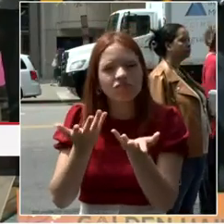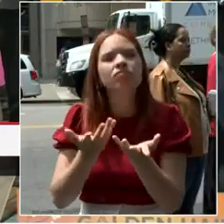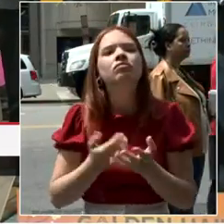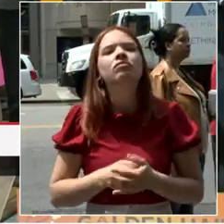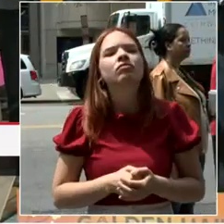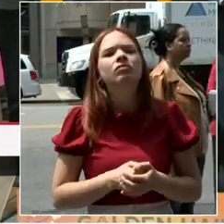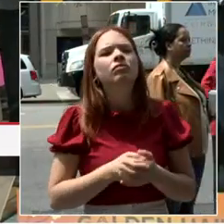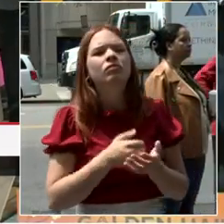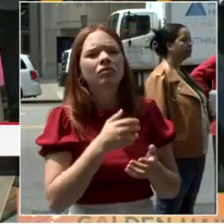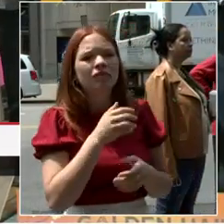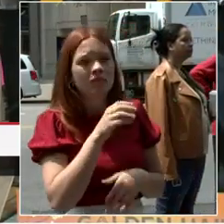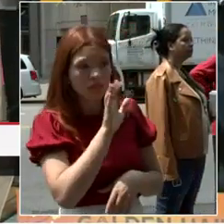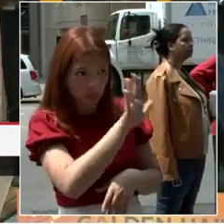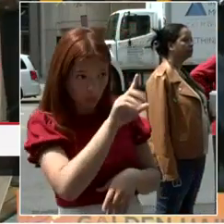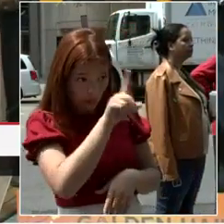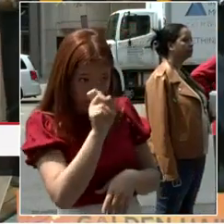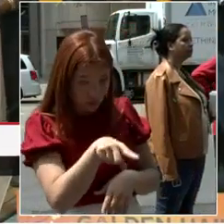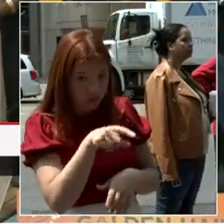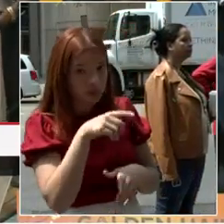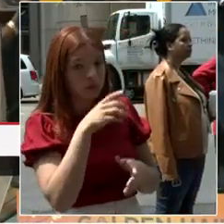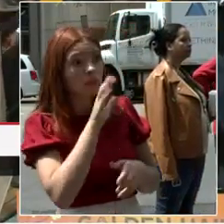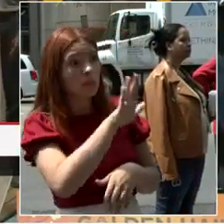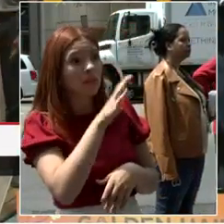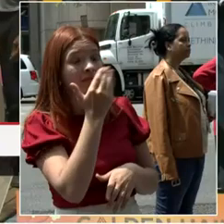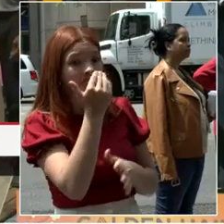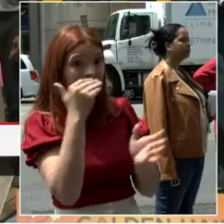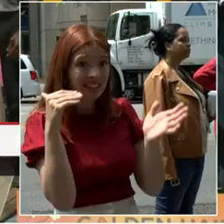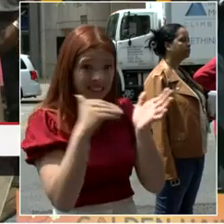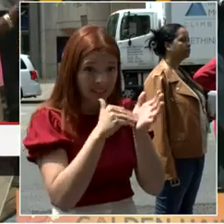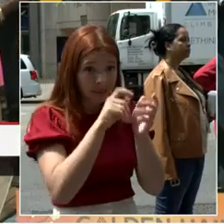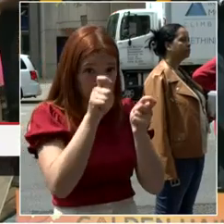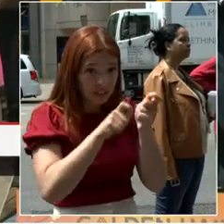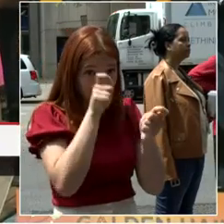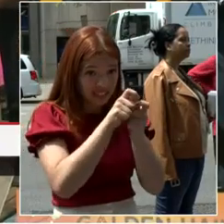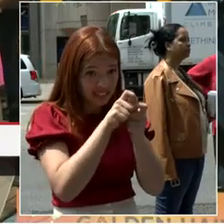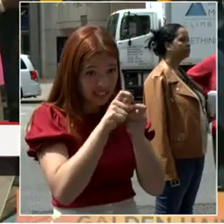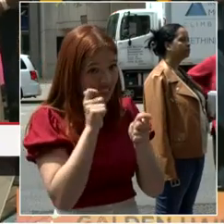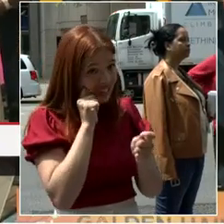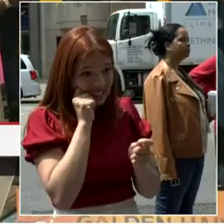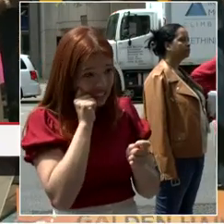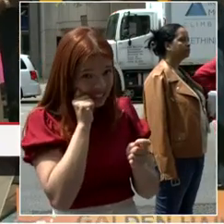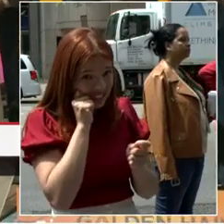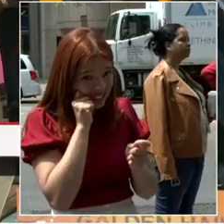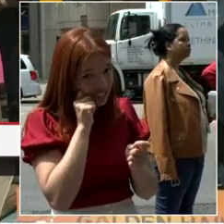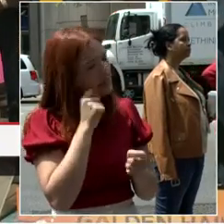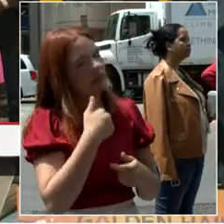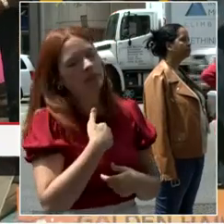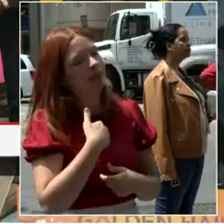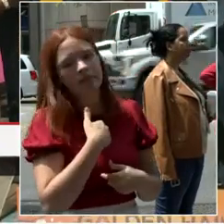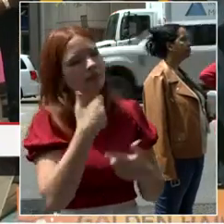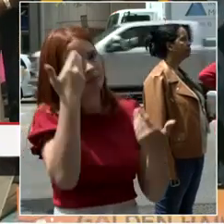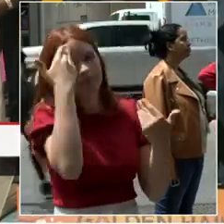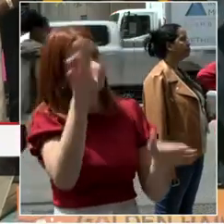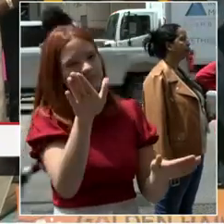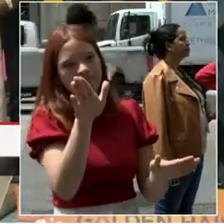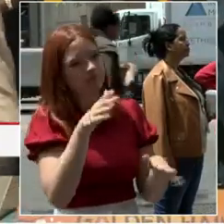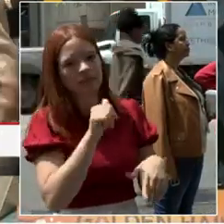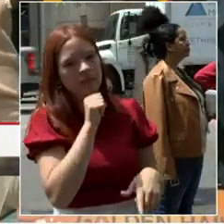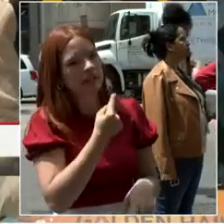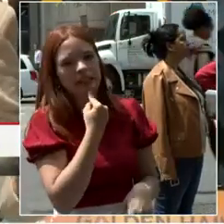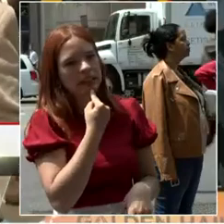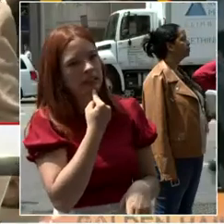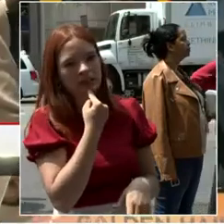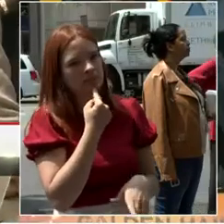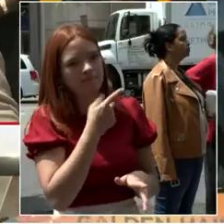Washingtonian specific. But I do want to address what I think is implied in your question because